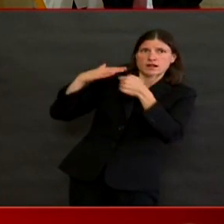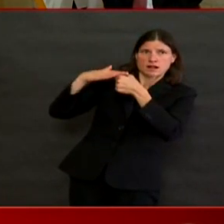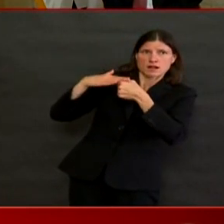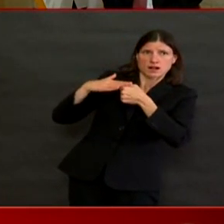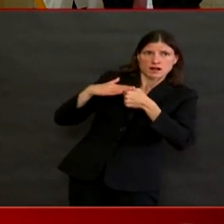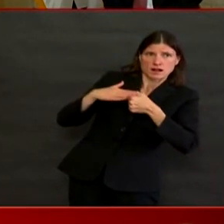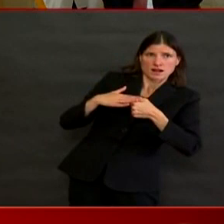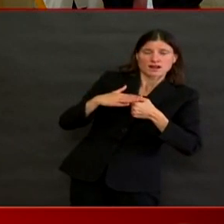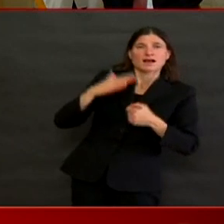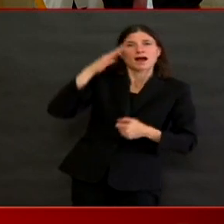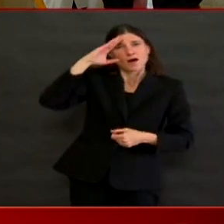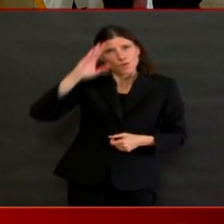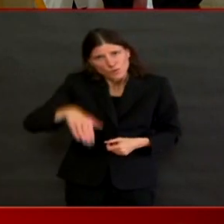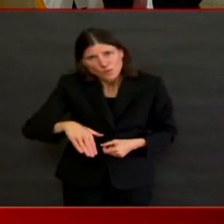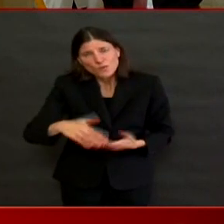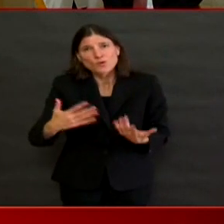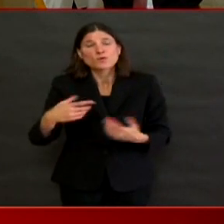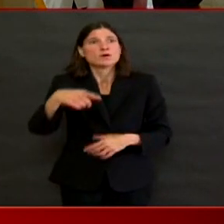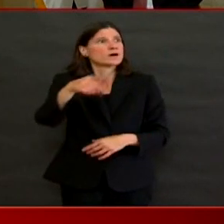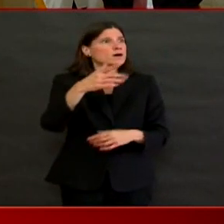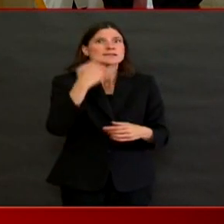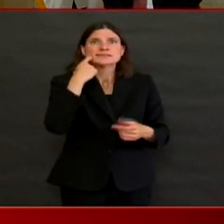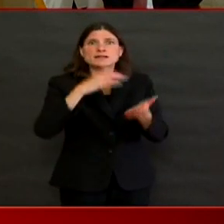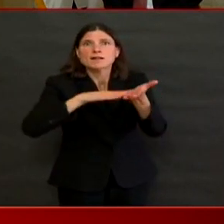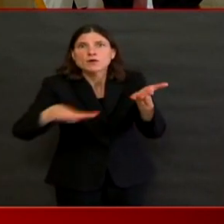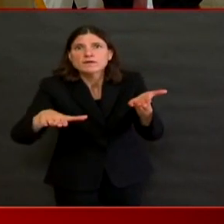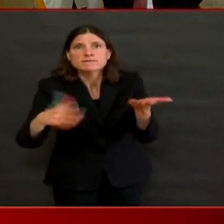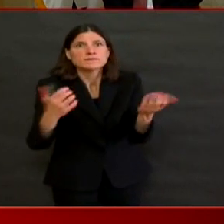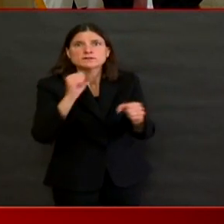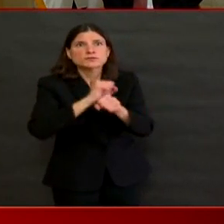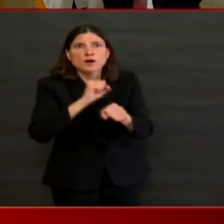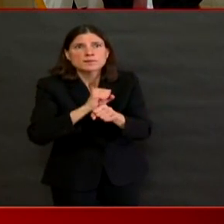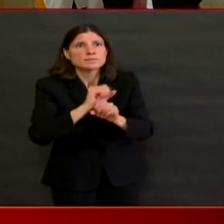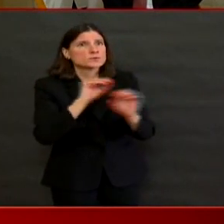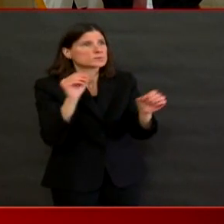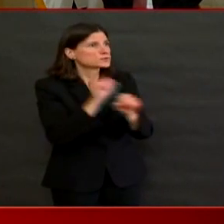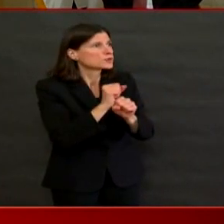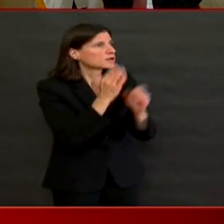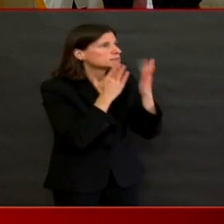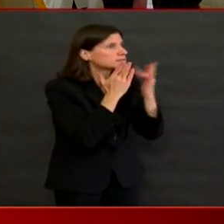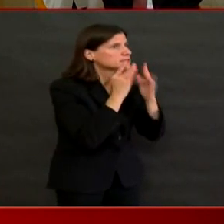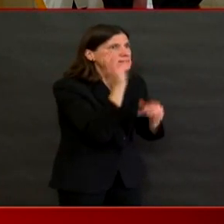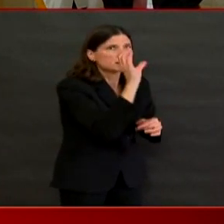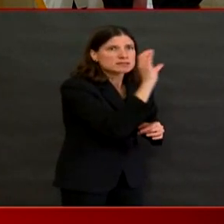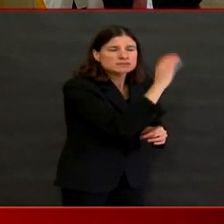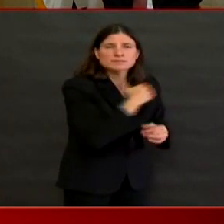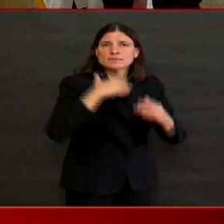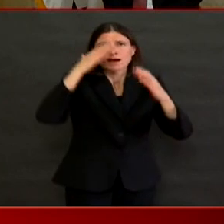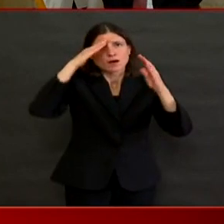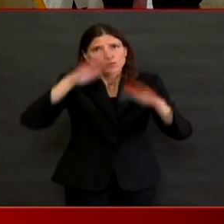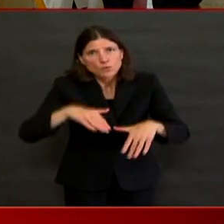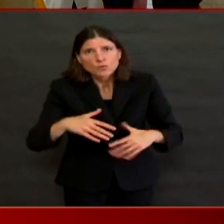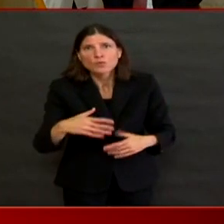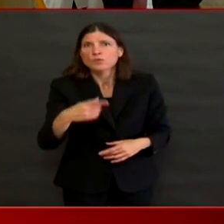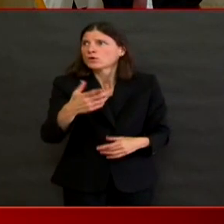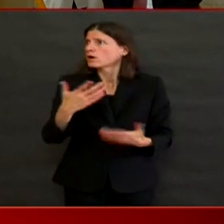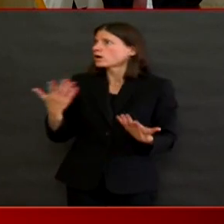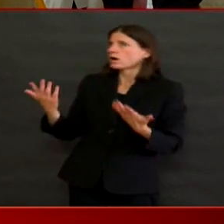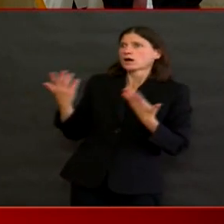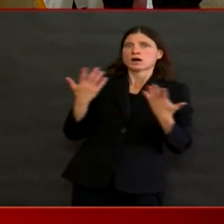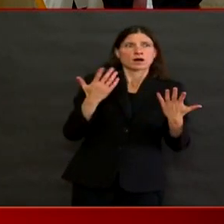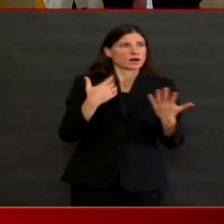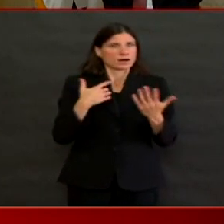There's also the challenge of exposing many of the other structural inequities that occur.